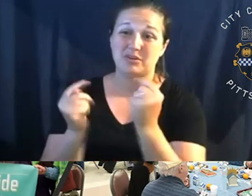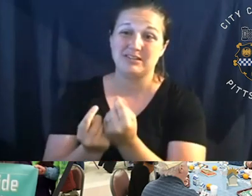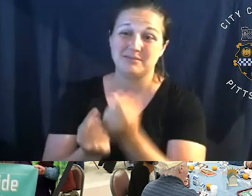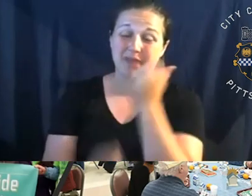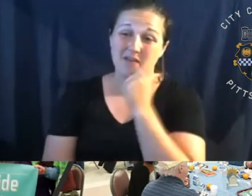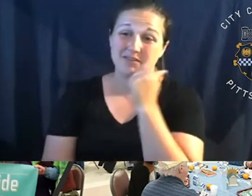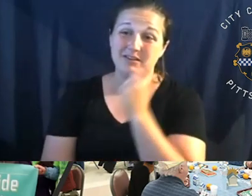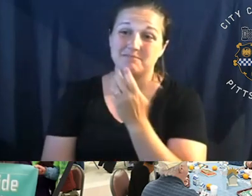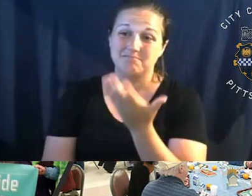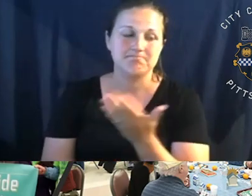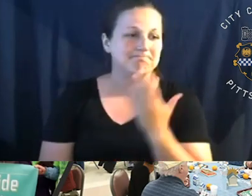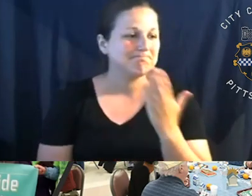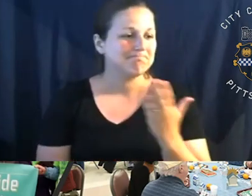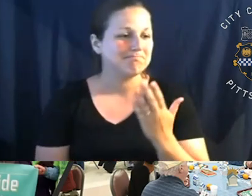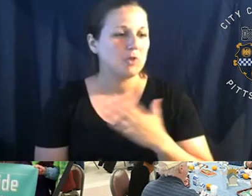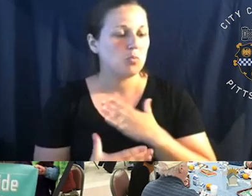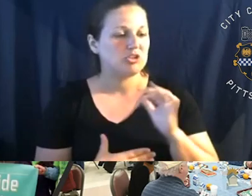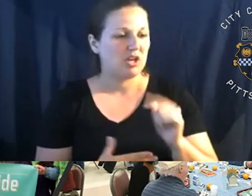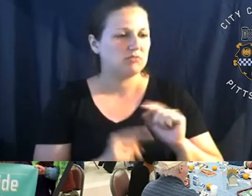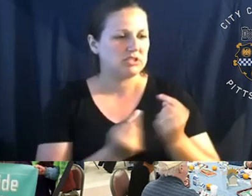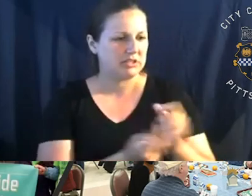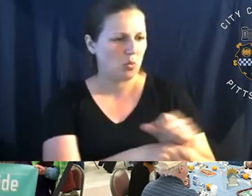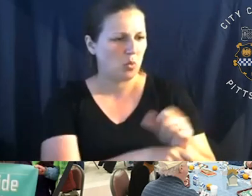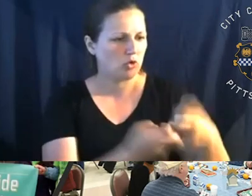Thanks, Chris. I appreciate that. Yeah, they work hard. Thank you very much.